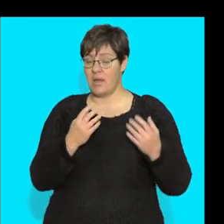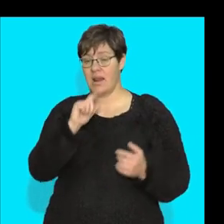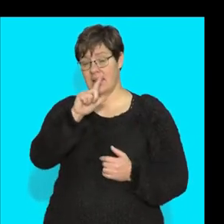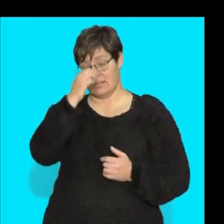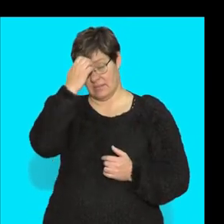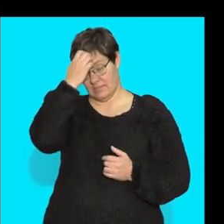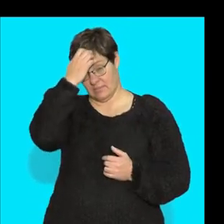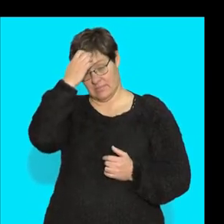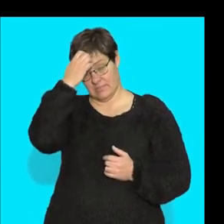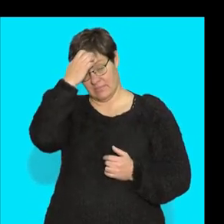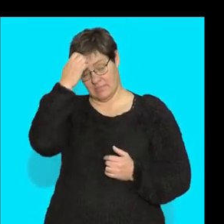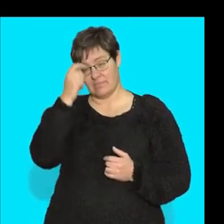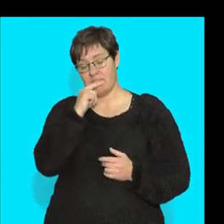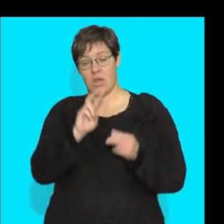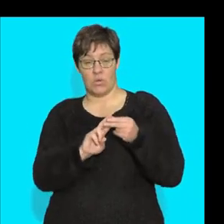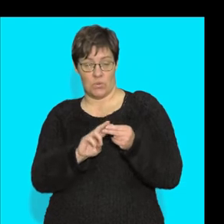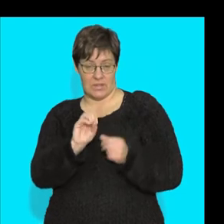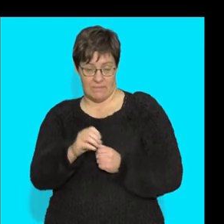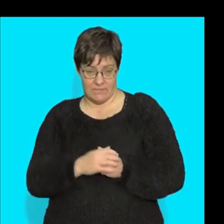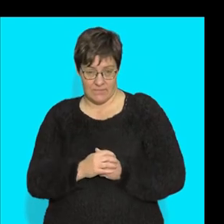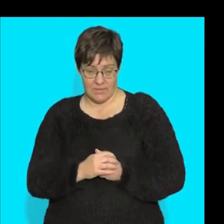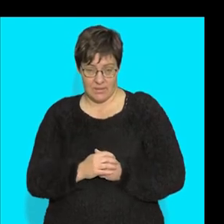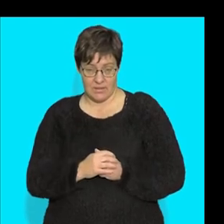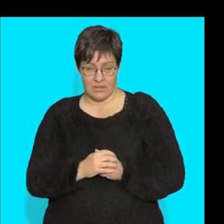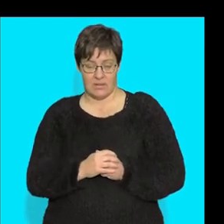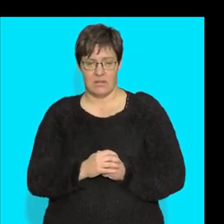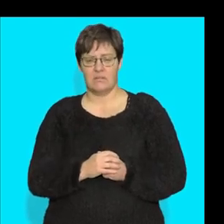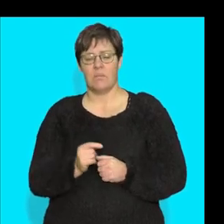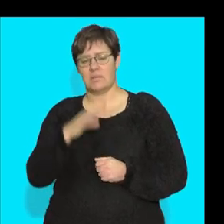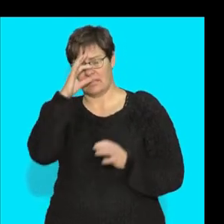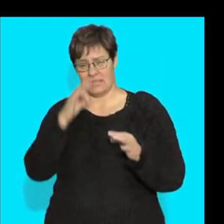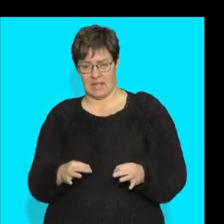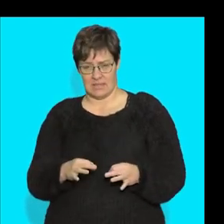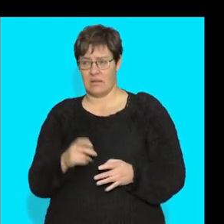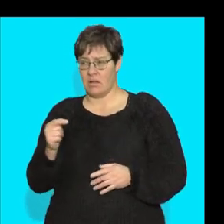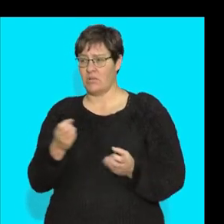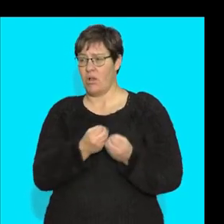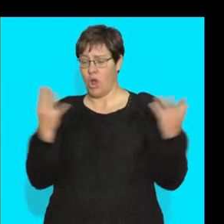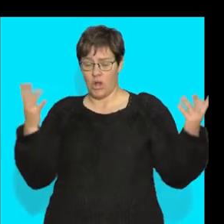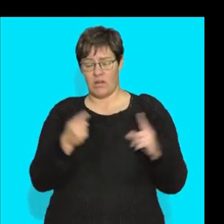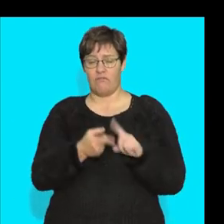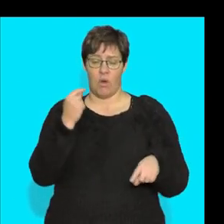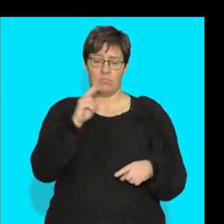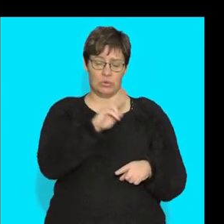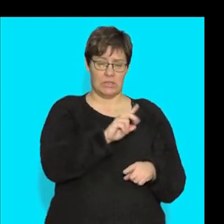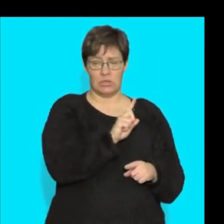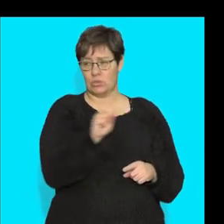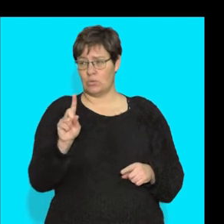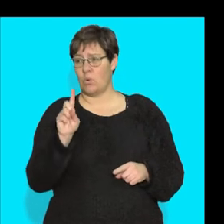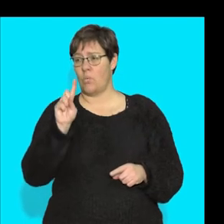And there I've got my units. Now I need to decide because guys, this is quite a lot. It goes from 20 to